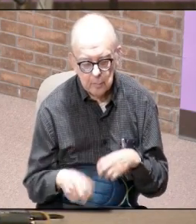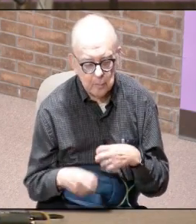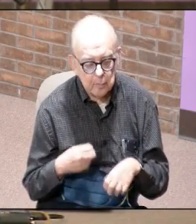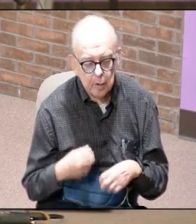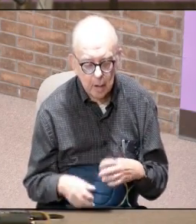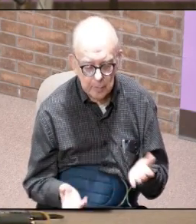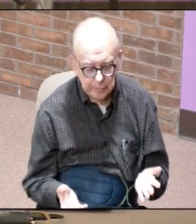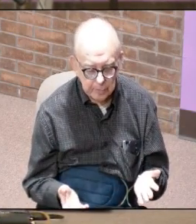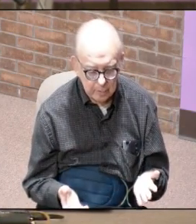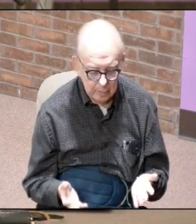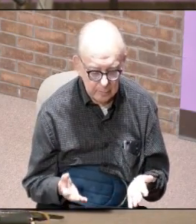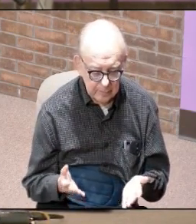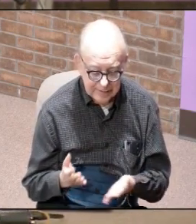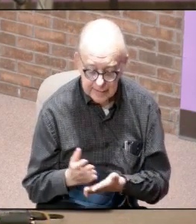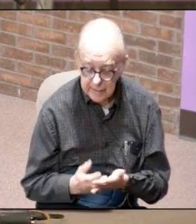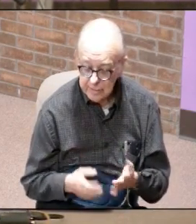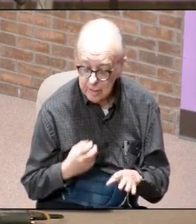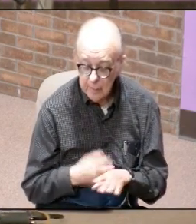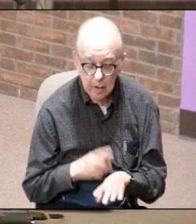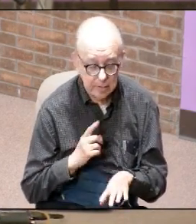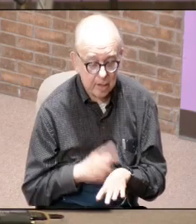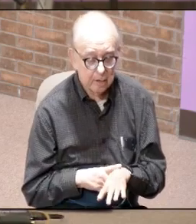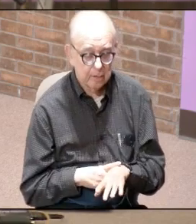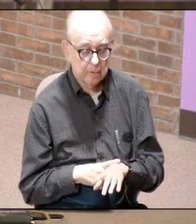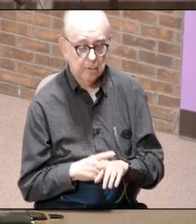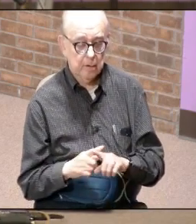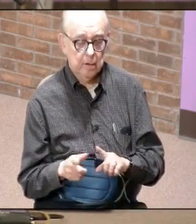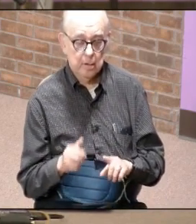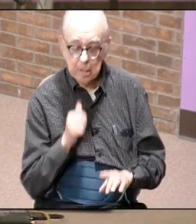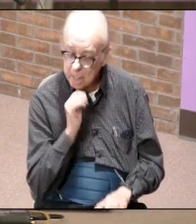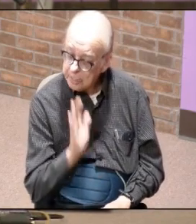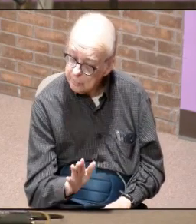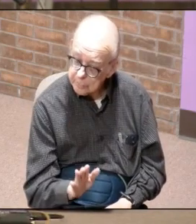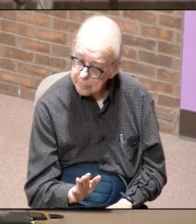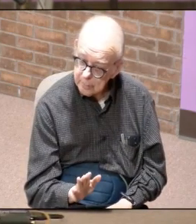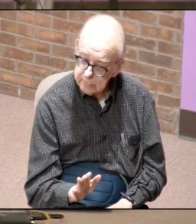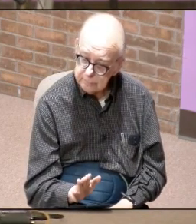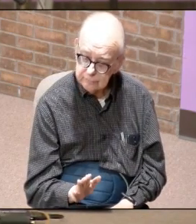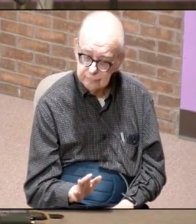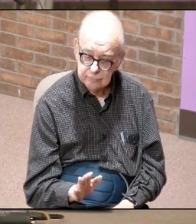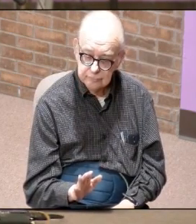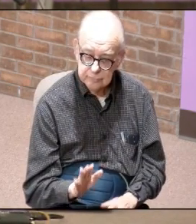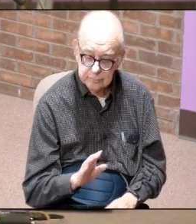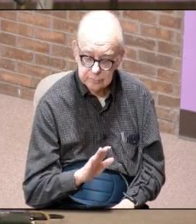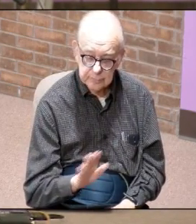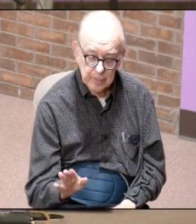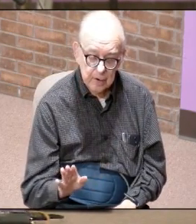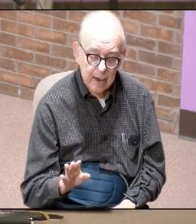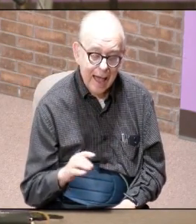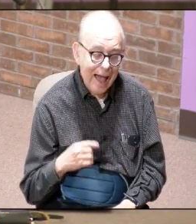some hard times but they're not yours they're ours